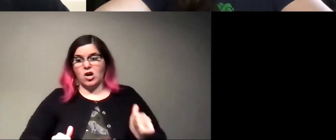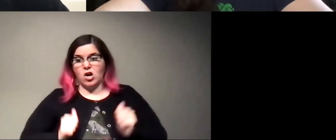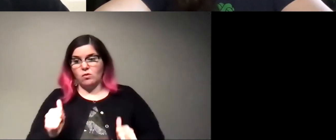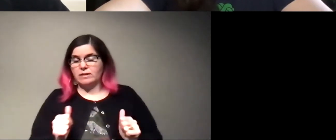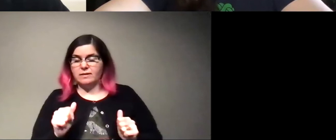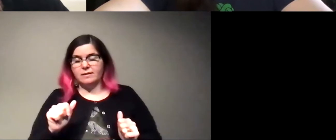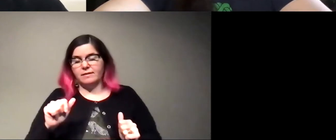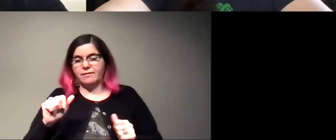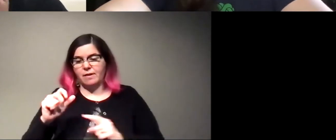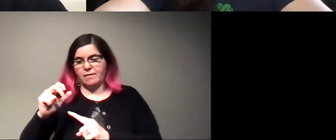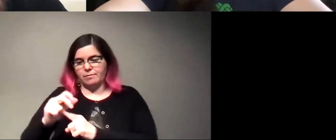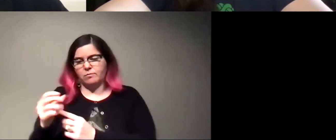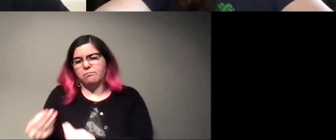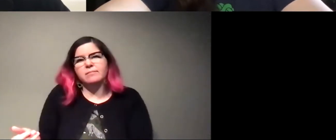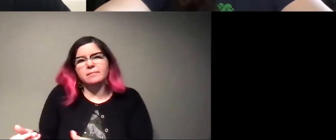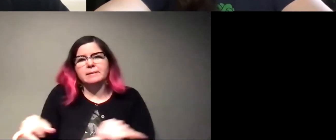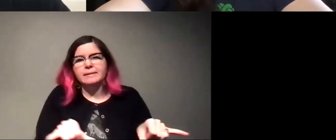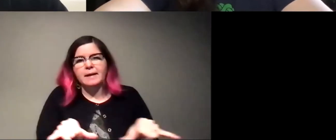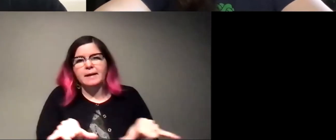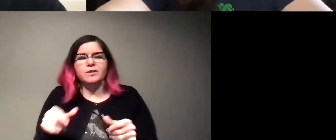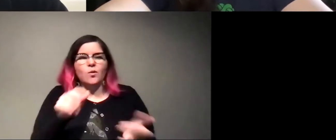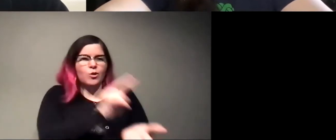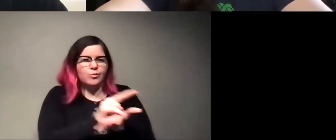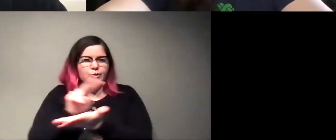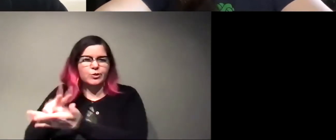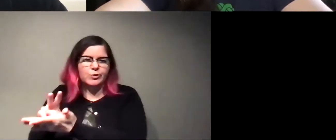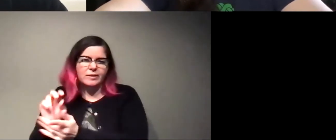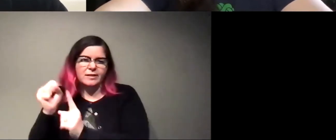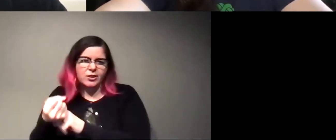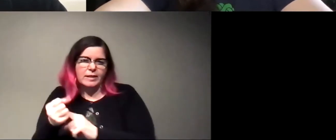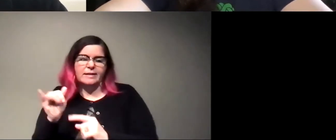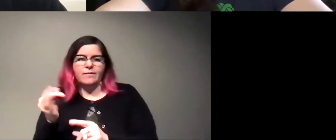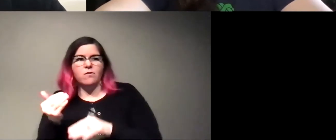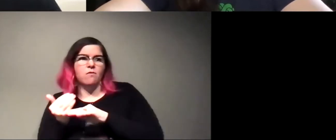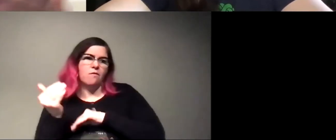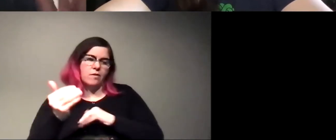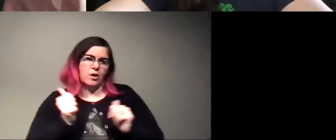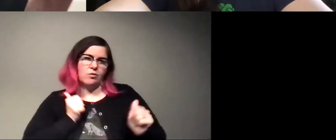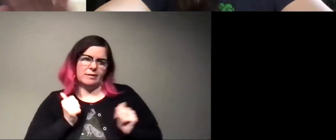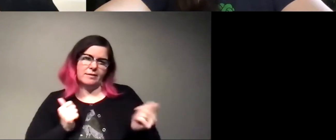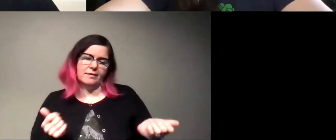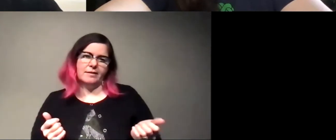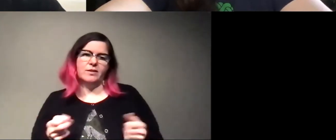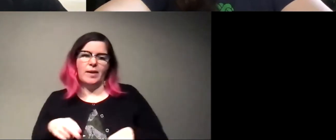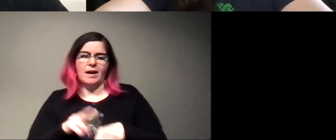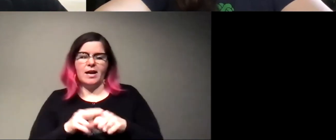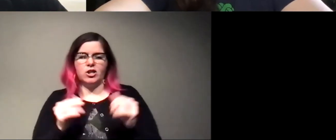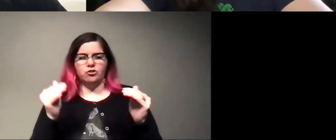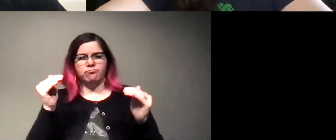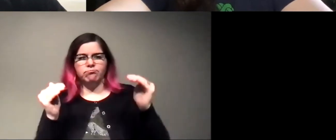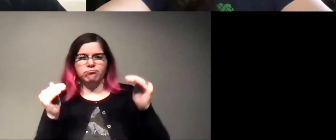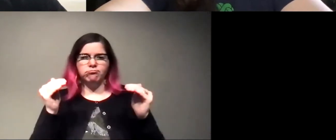Ophiocordyceps. So it's kind of like a, a lose, lose situation when you're too aggressive and this allows nature to kind of counterbalance.